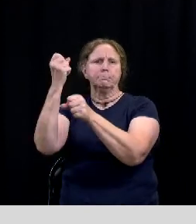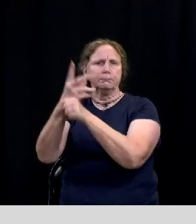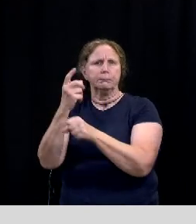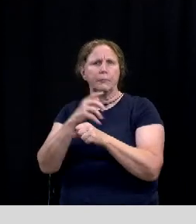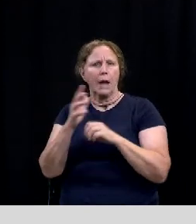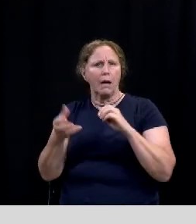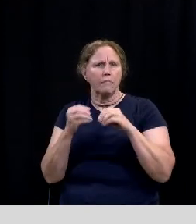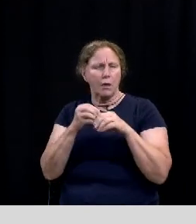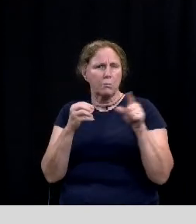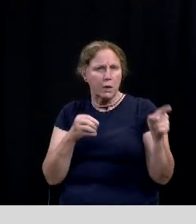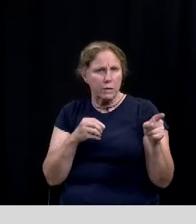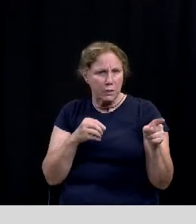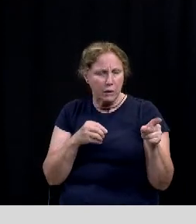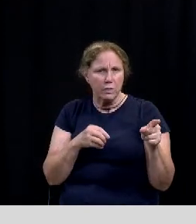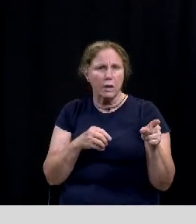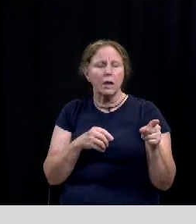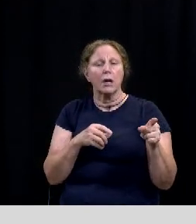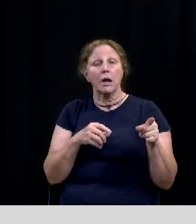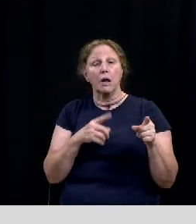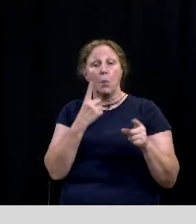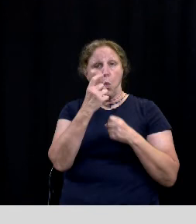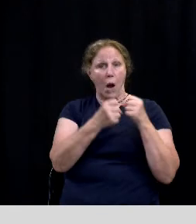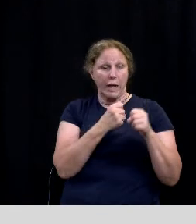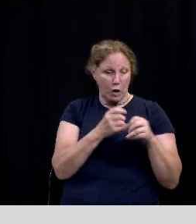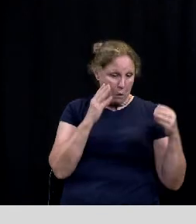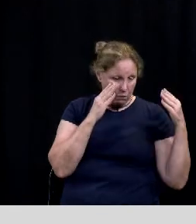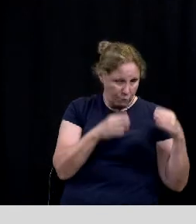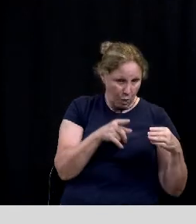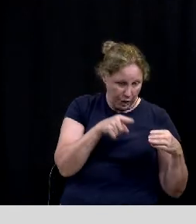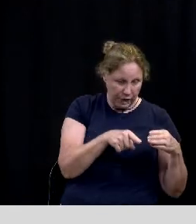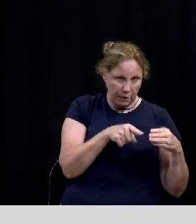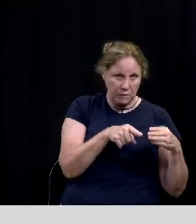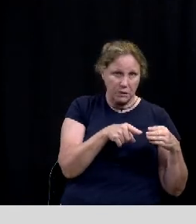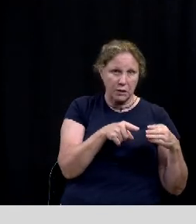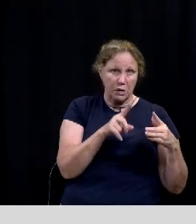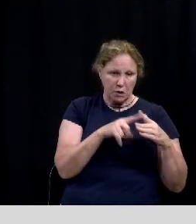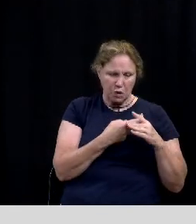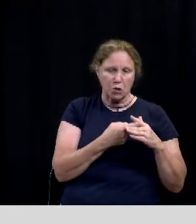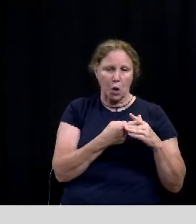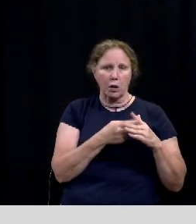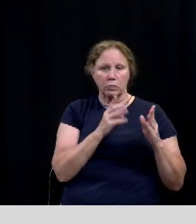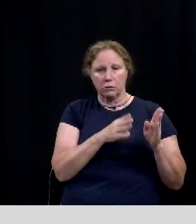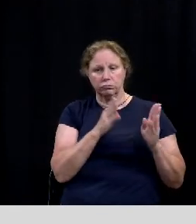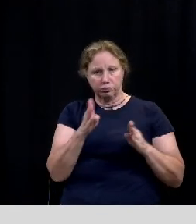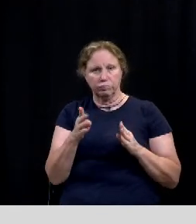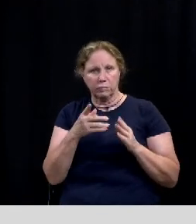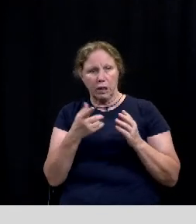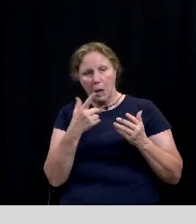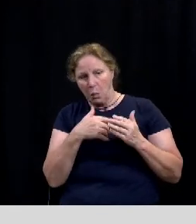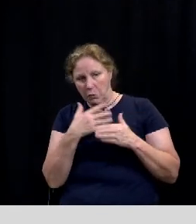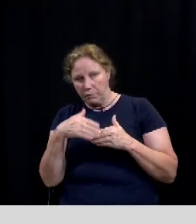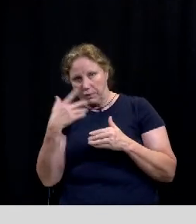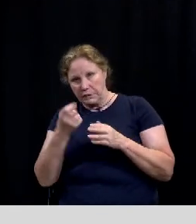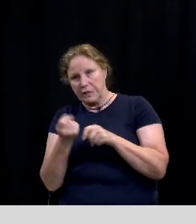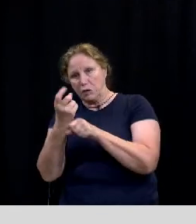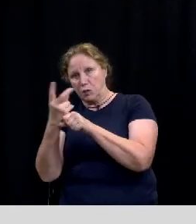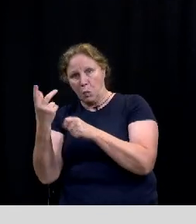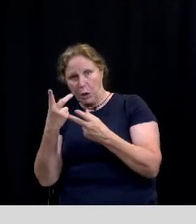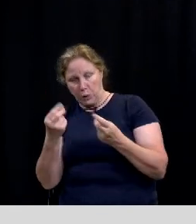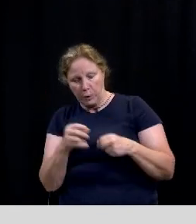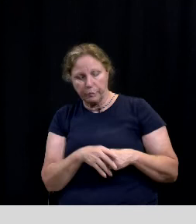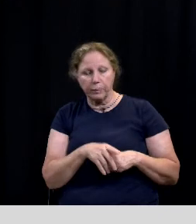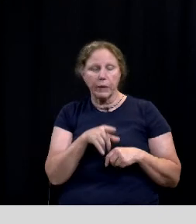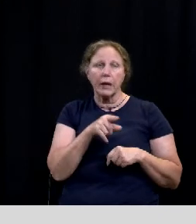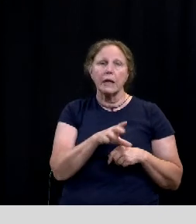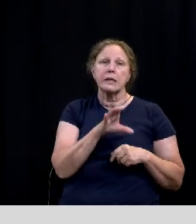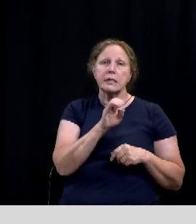and a focused one-year scope um to to kind of start building that partnership up this this collection of